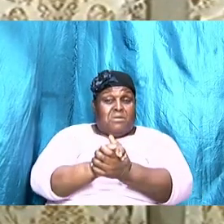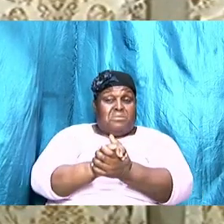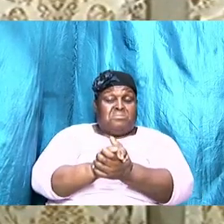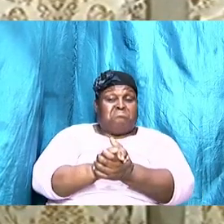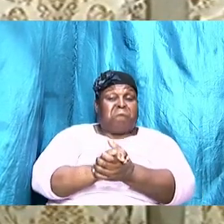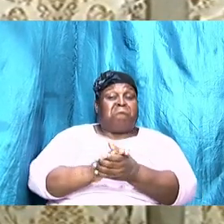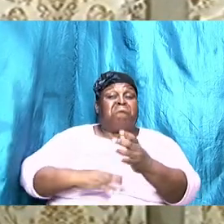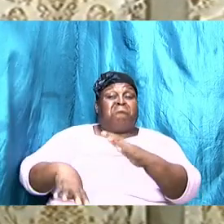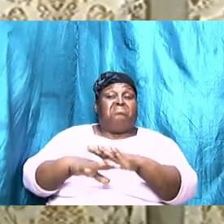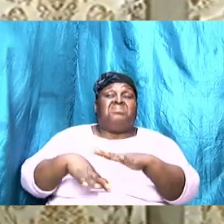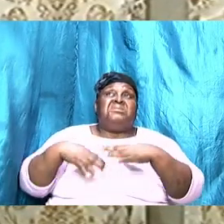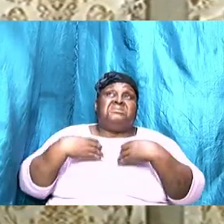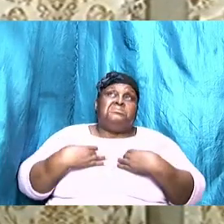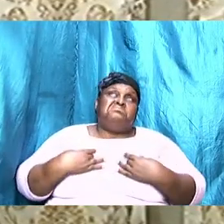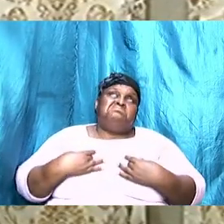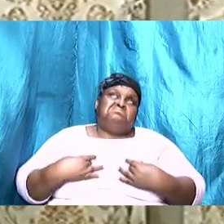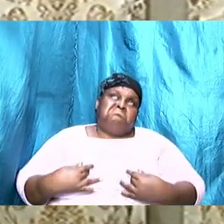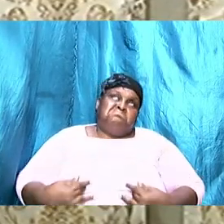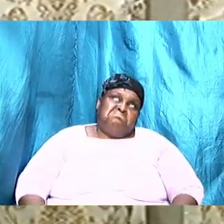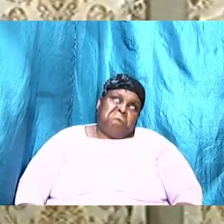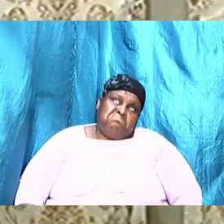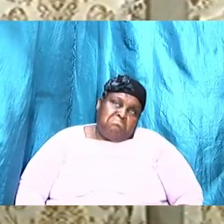and strain